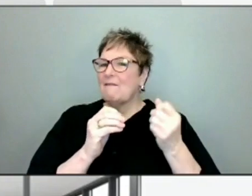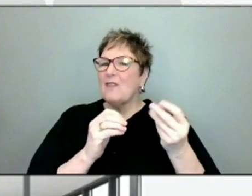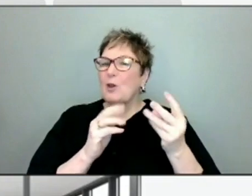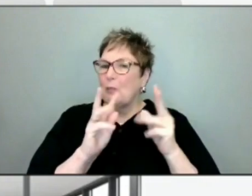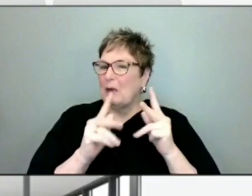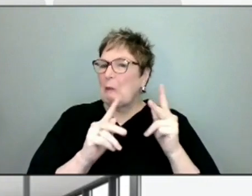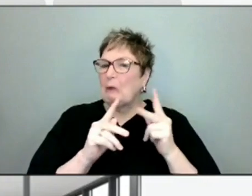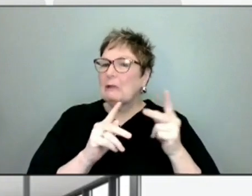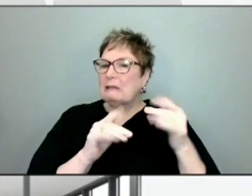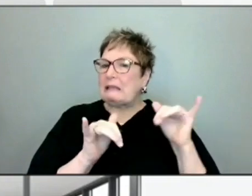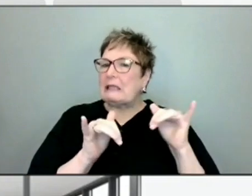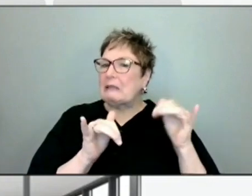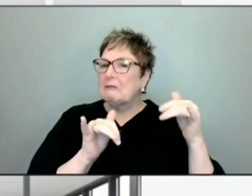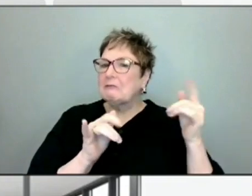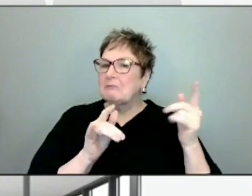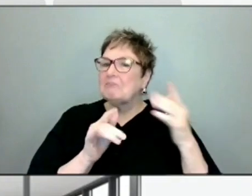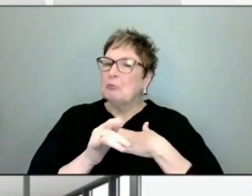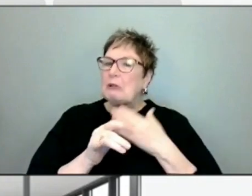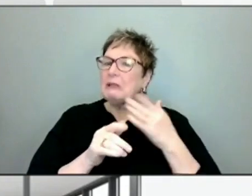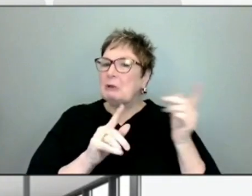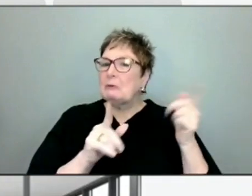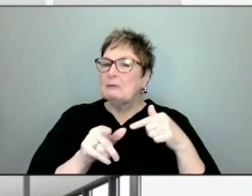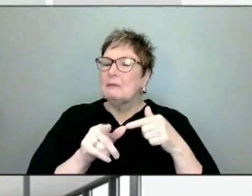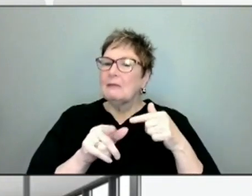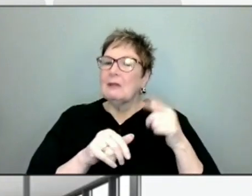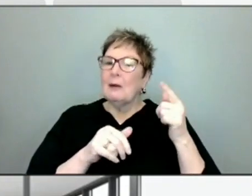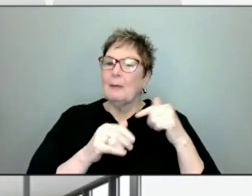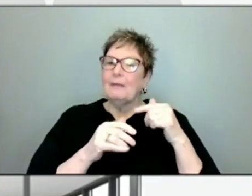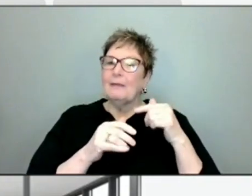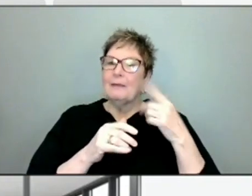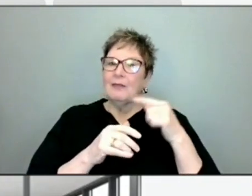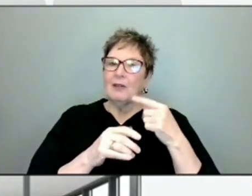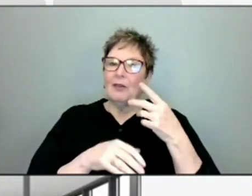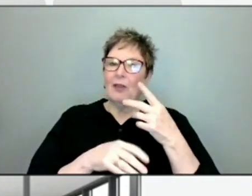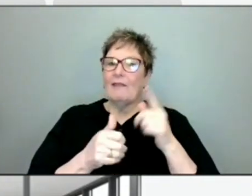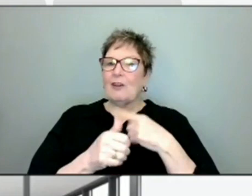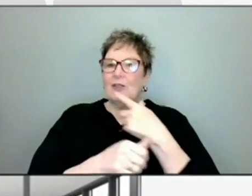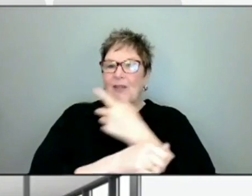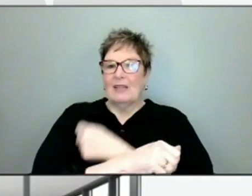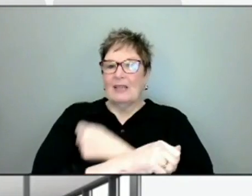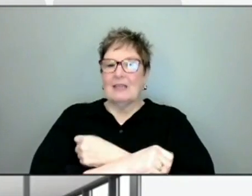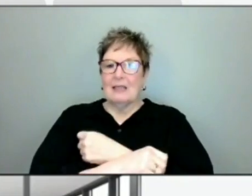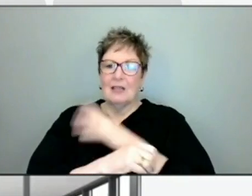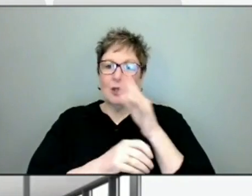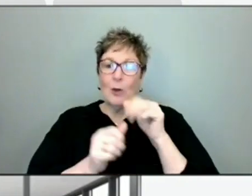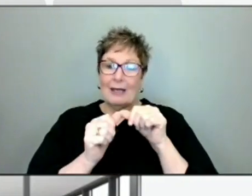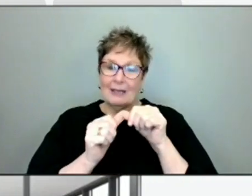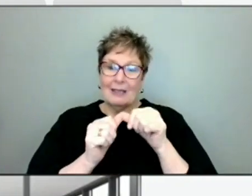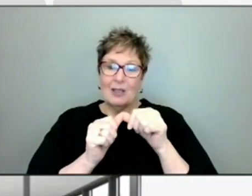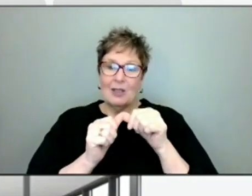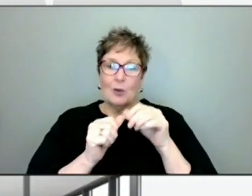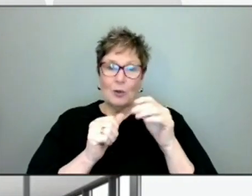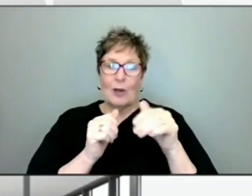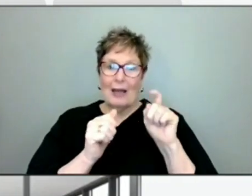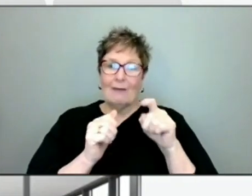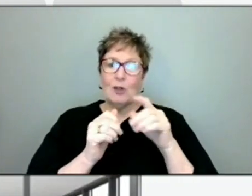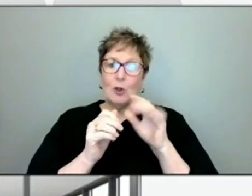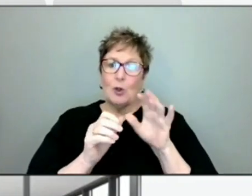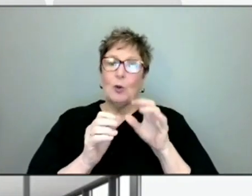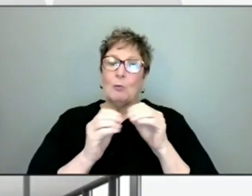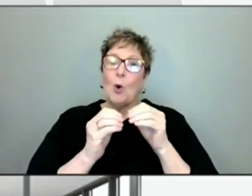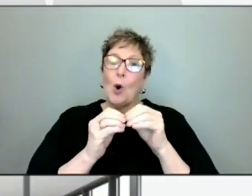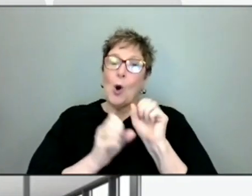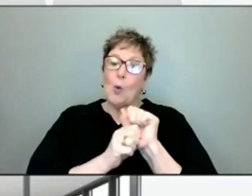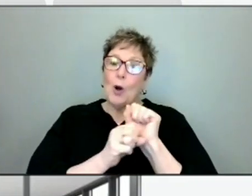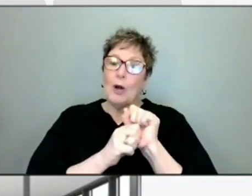who were making the effort to come in for first vaccines. So we continue to have to do extra work to try to